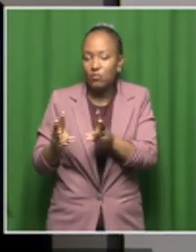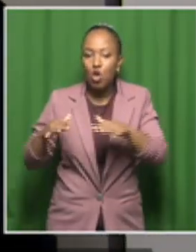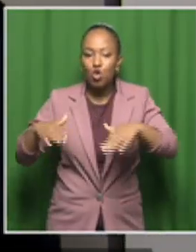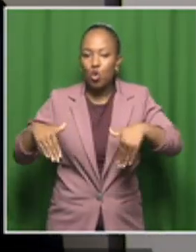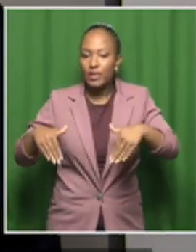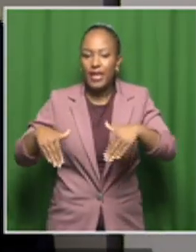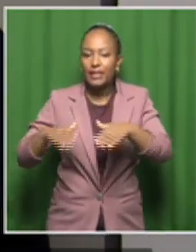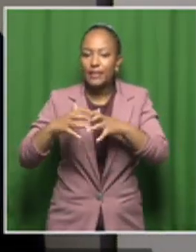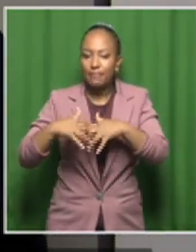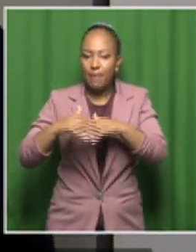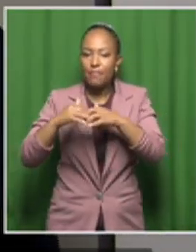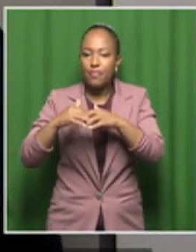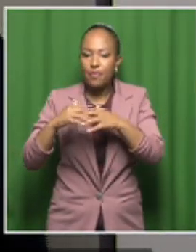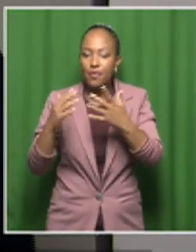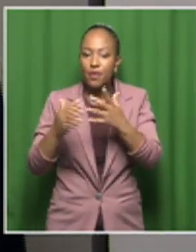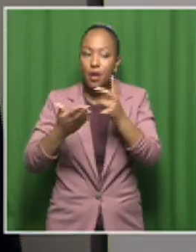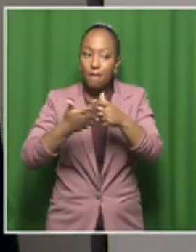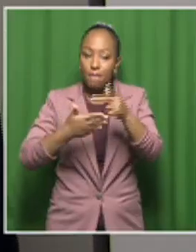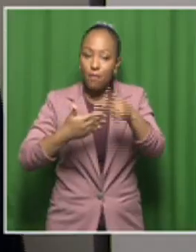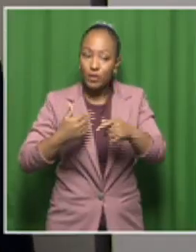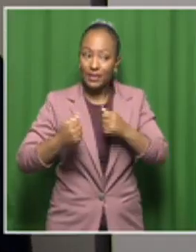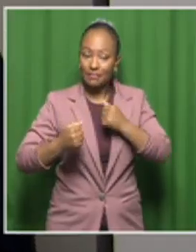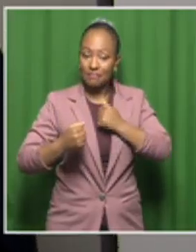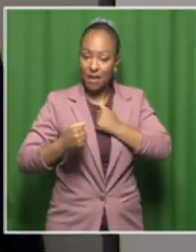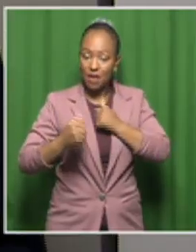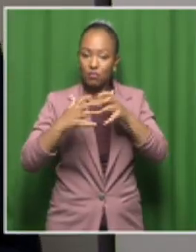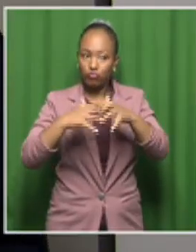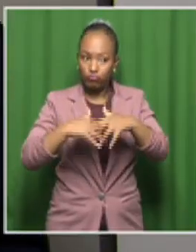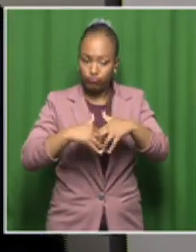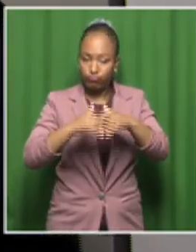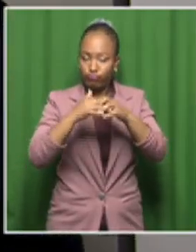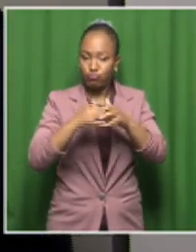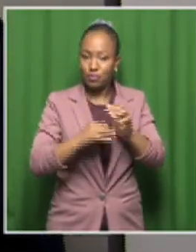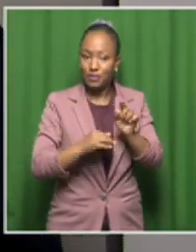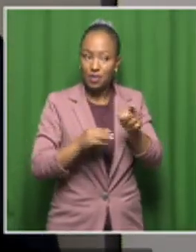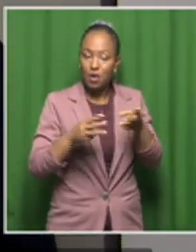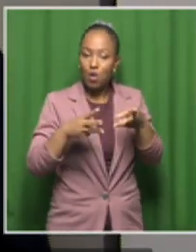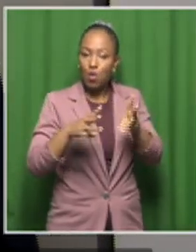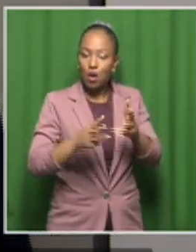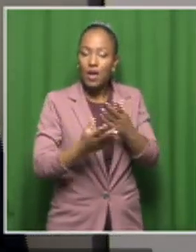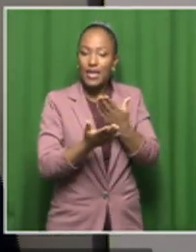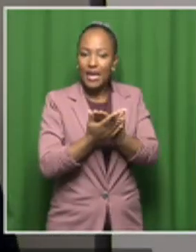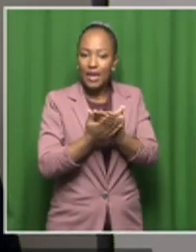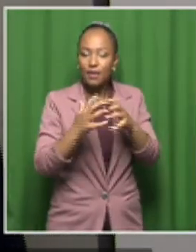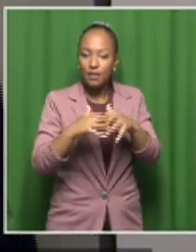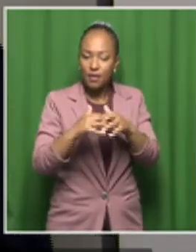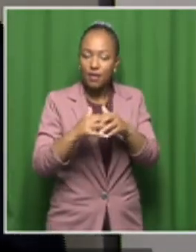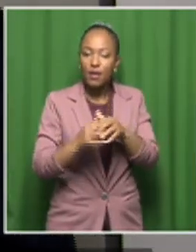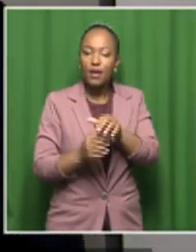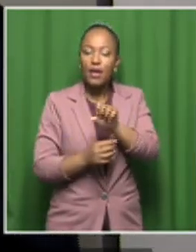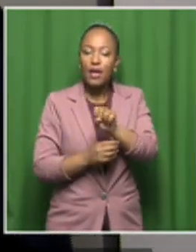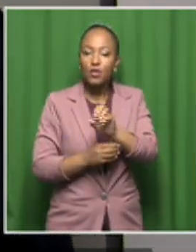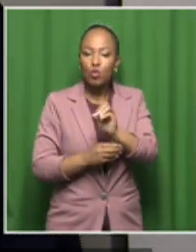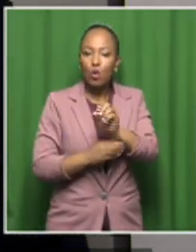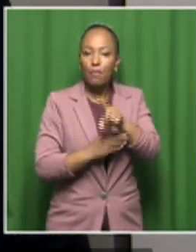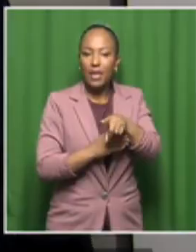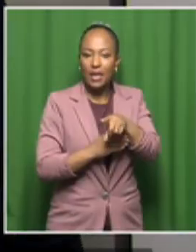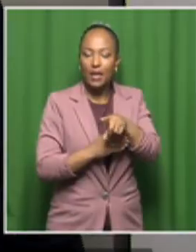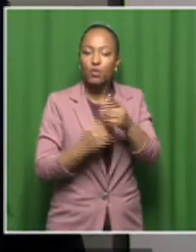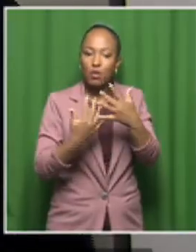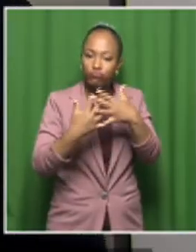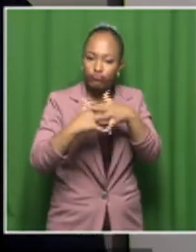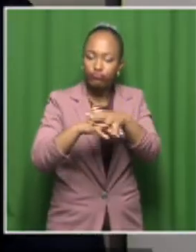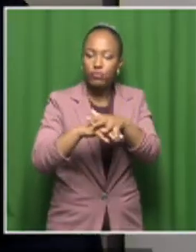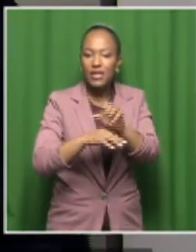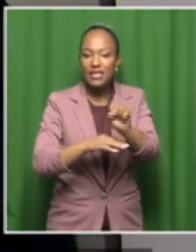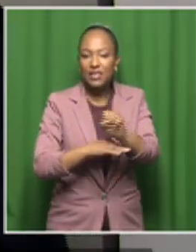So my project is now implementing this effect-based method so that I can be able to develop the SOPs that can be implemented in South